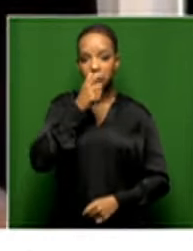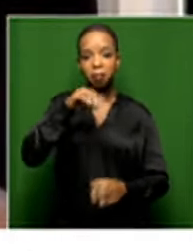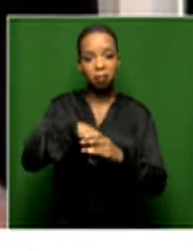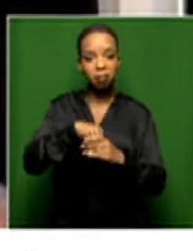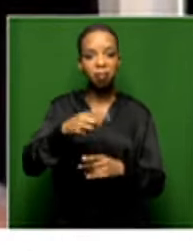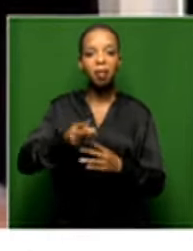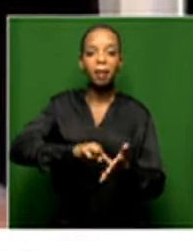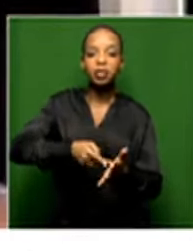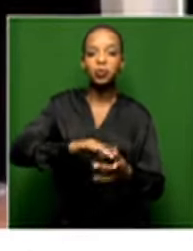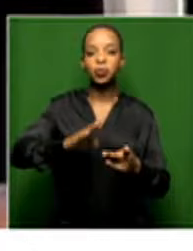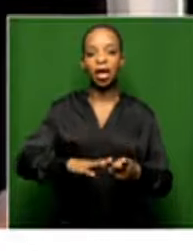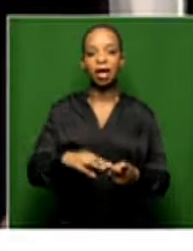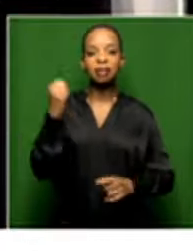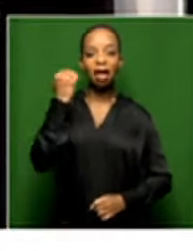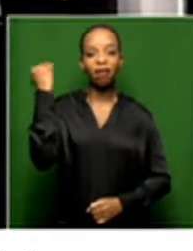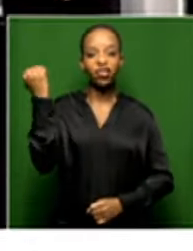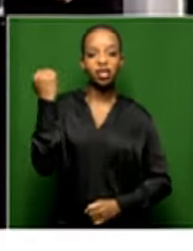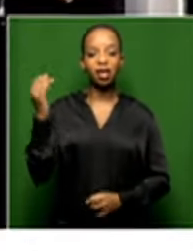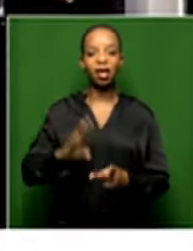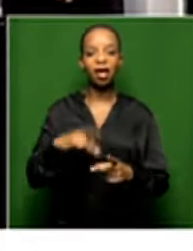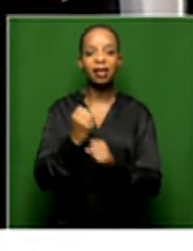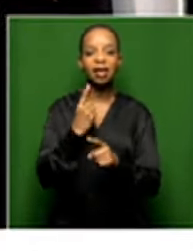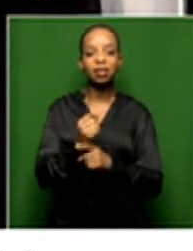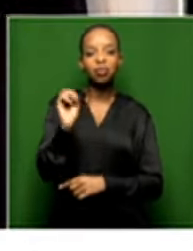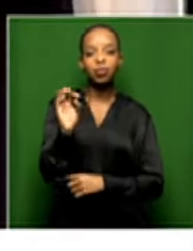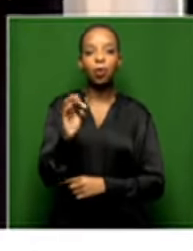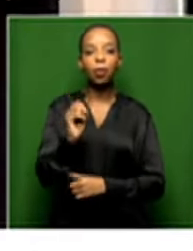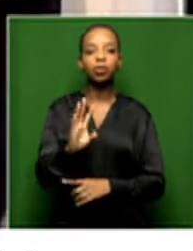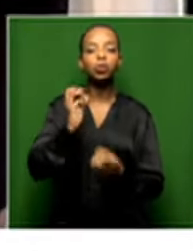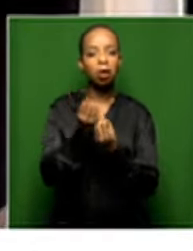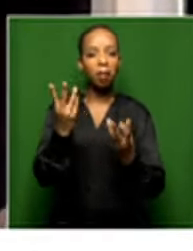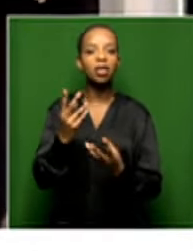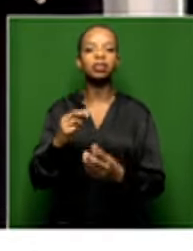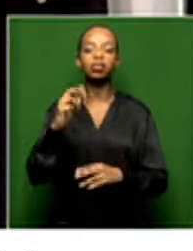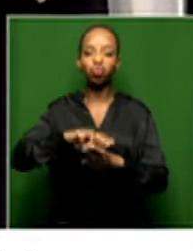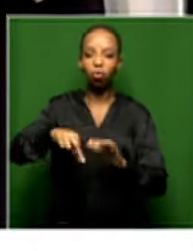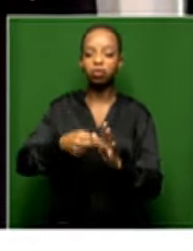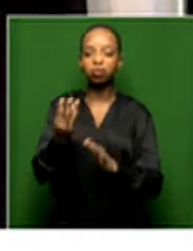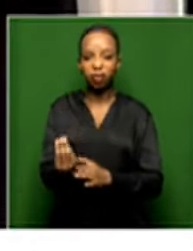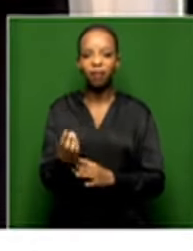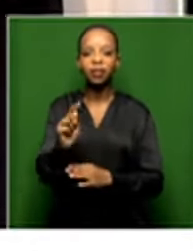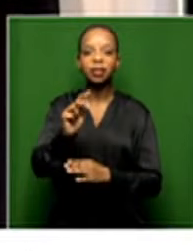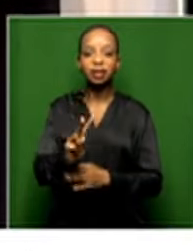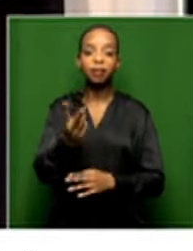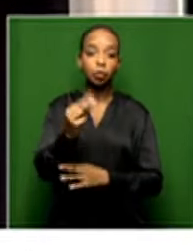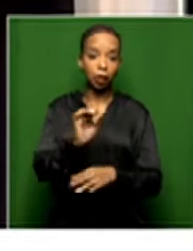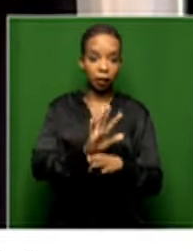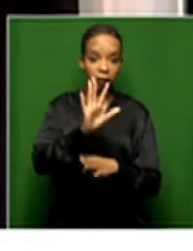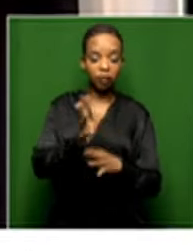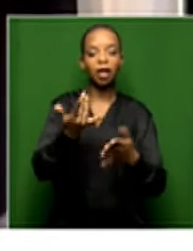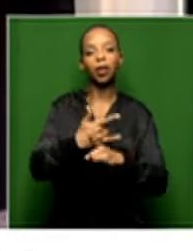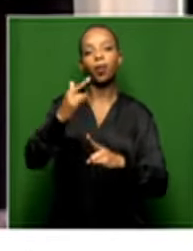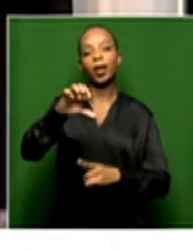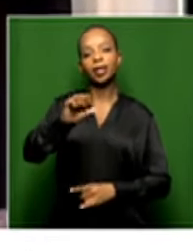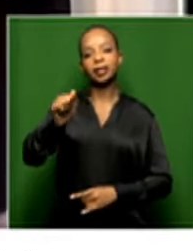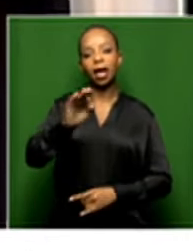and Taxi to Soweto. She had a number of roles on TV and in 2015 she won the Safta for Best Actress in a